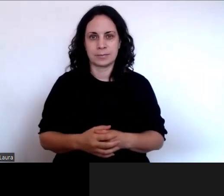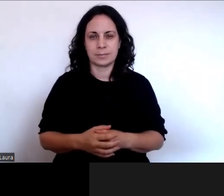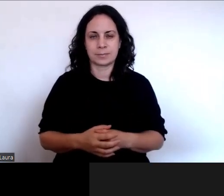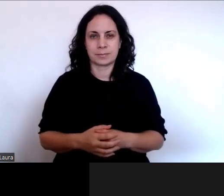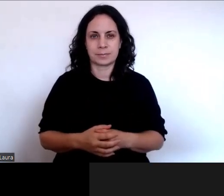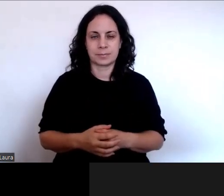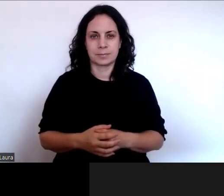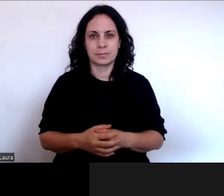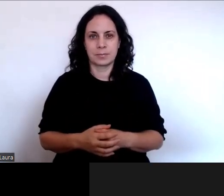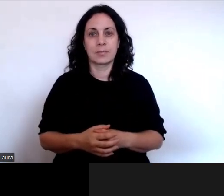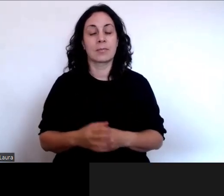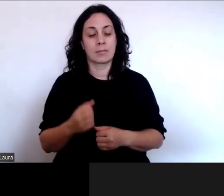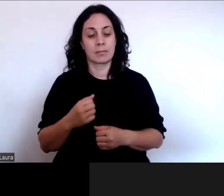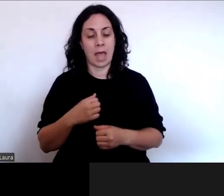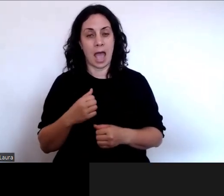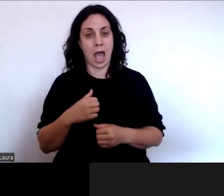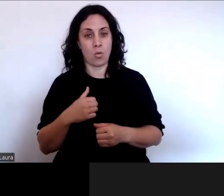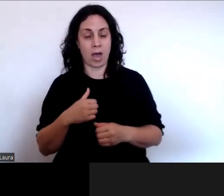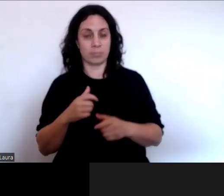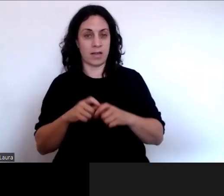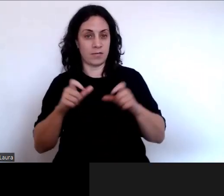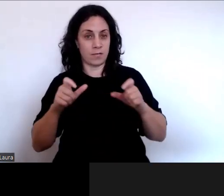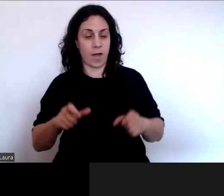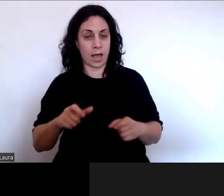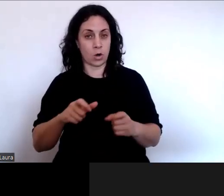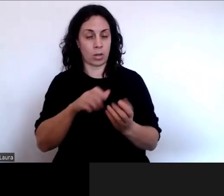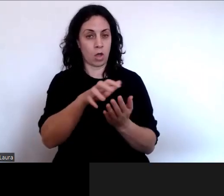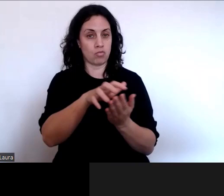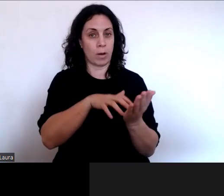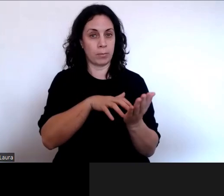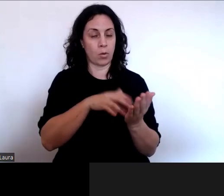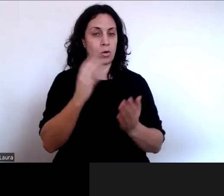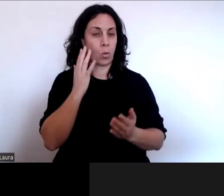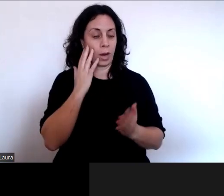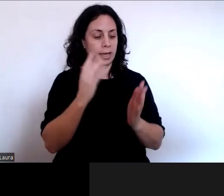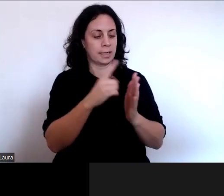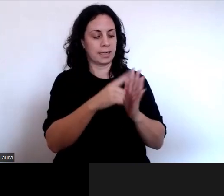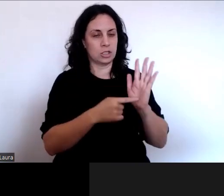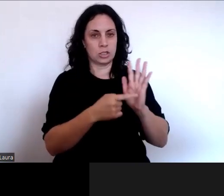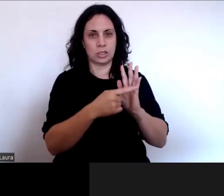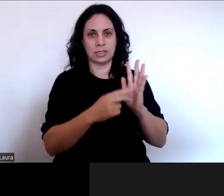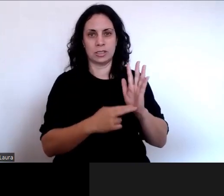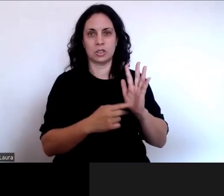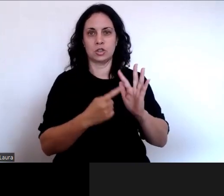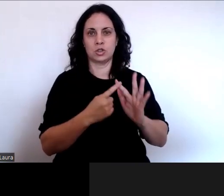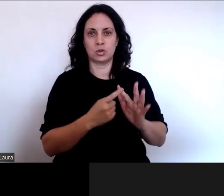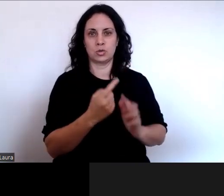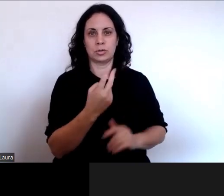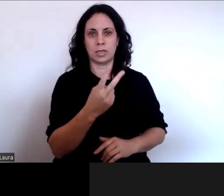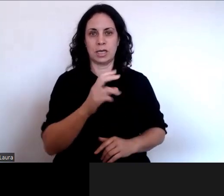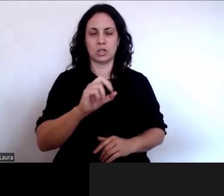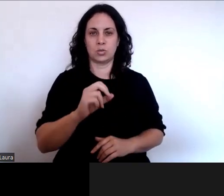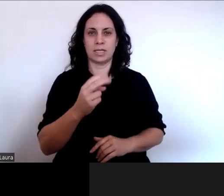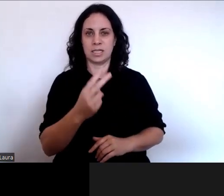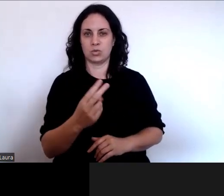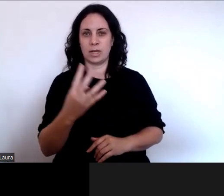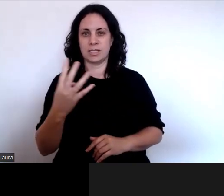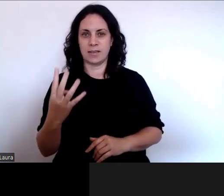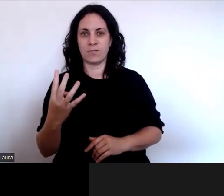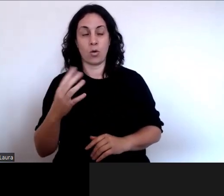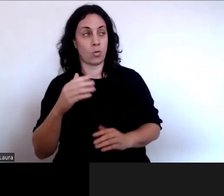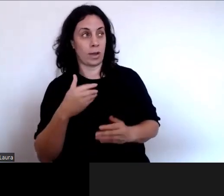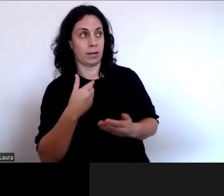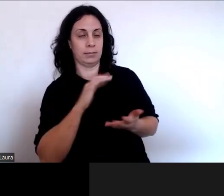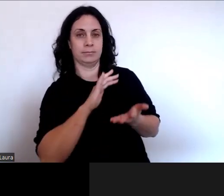our final report in June 2024. But from there, it's then for the government to decide